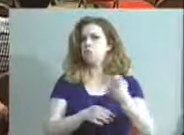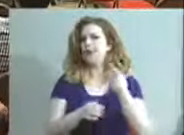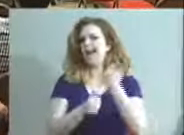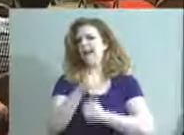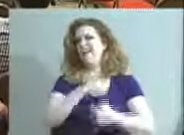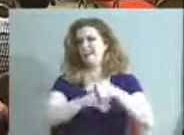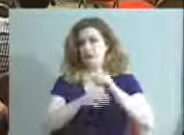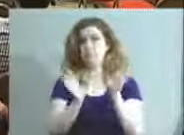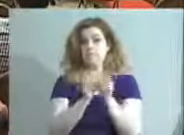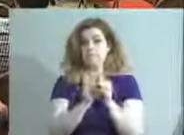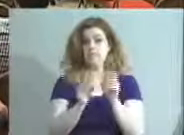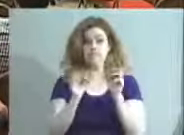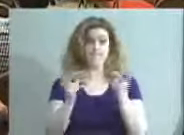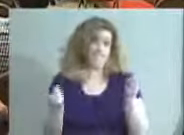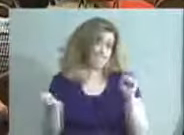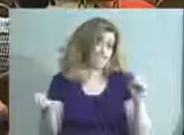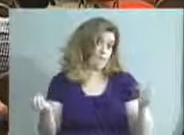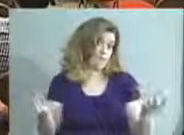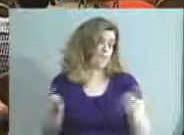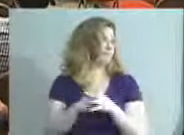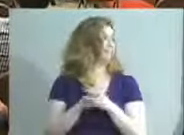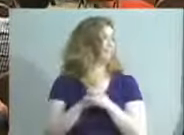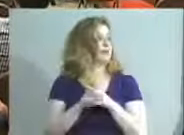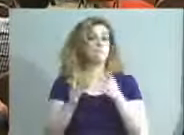meet. So, this is my report.